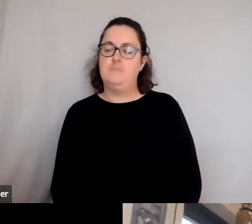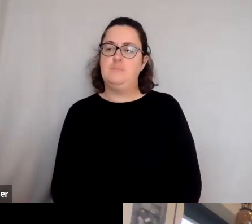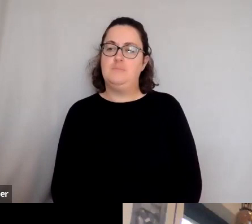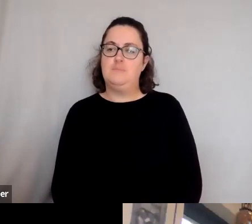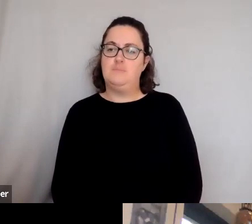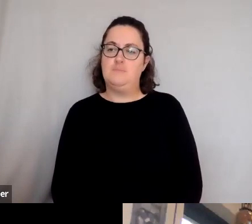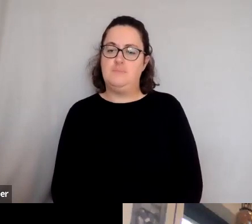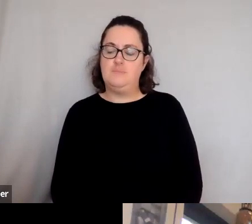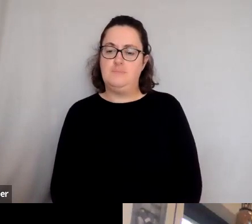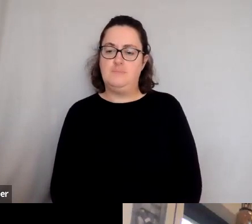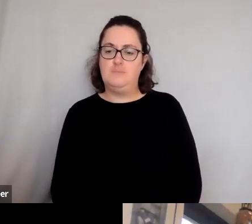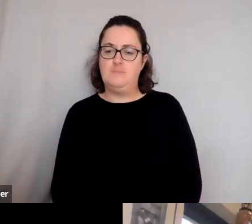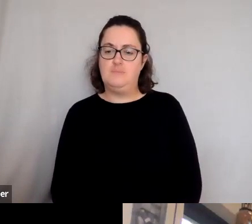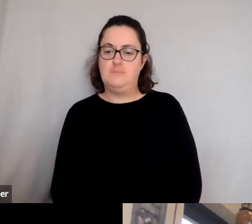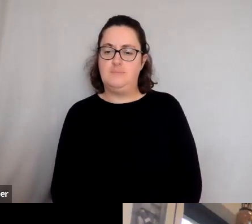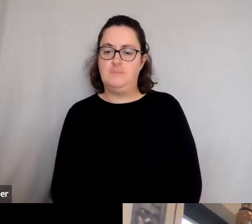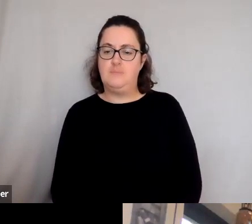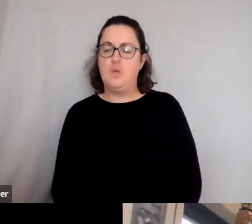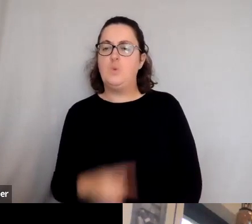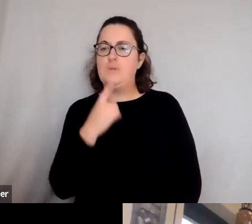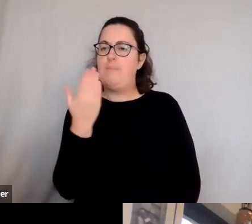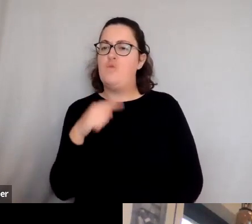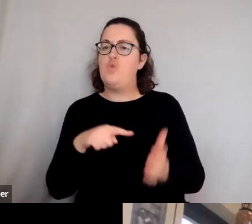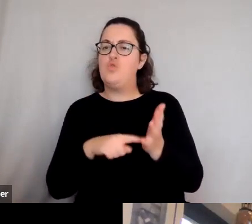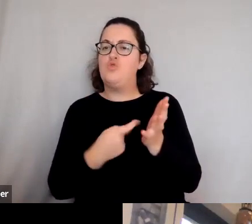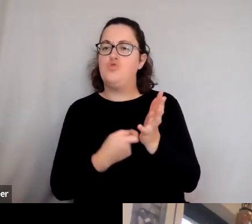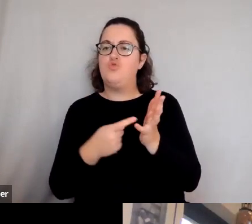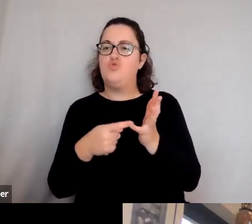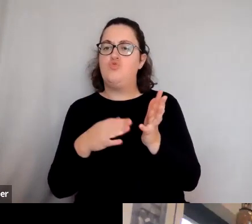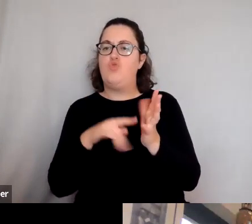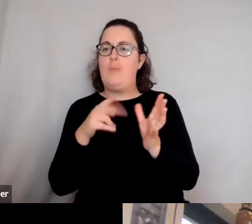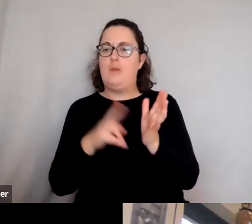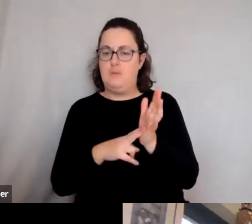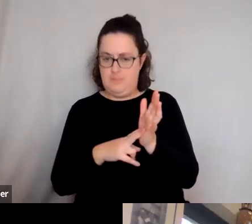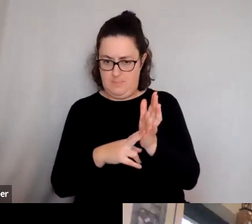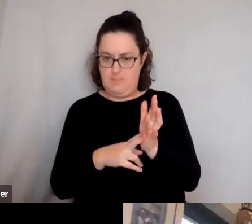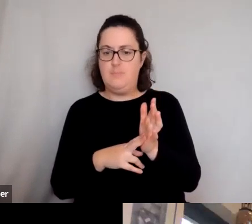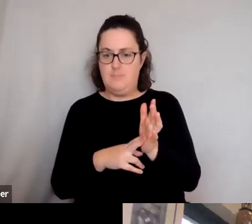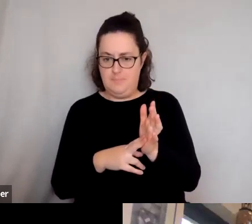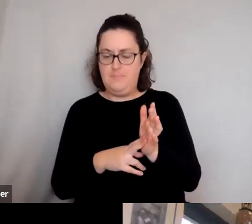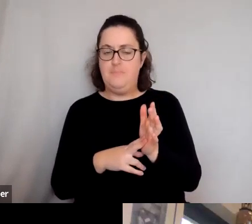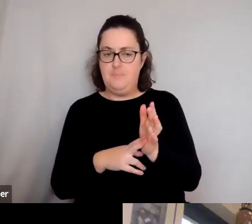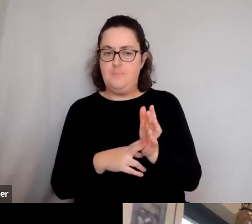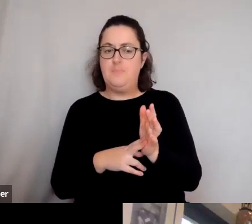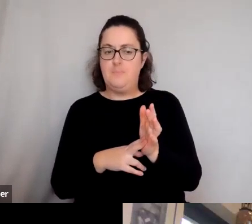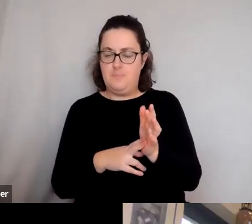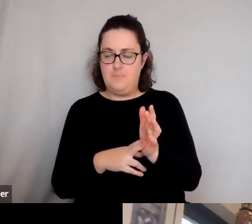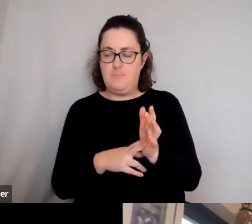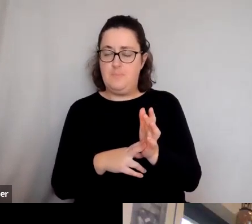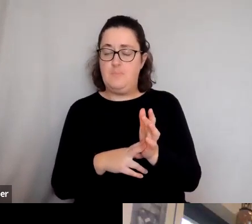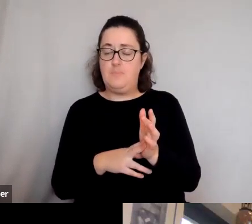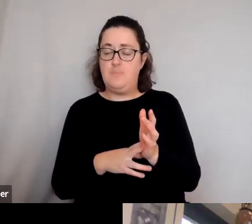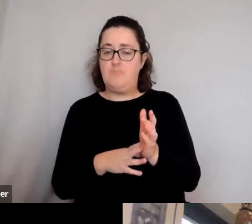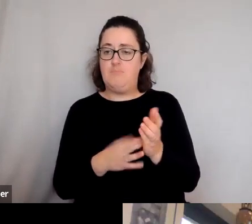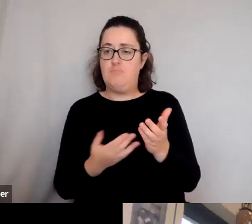about Truman, that you'll start to understand modern problems better